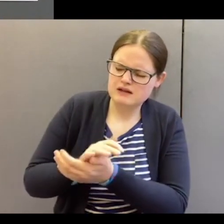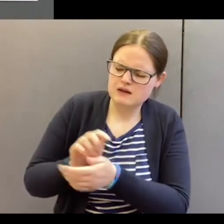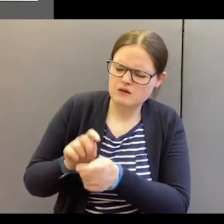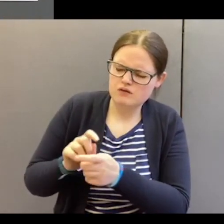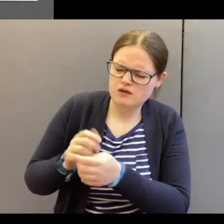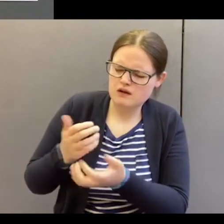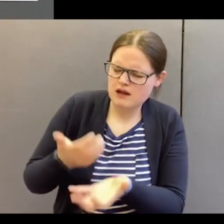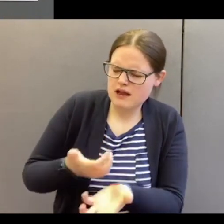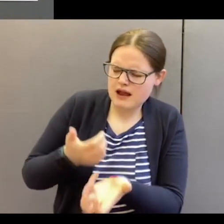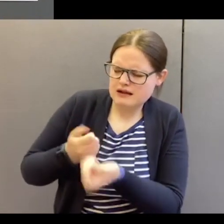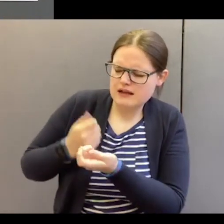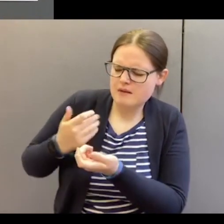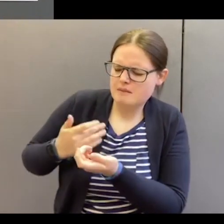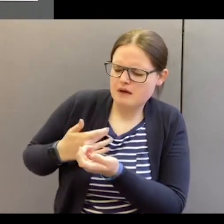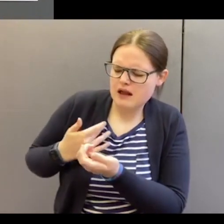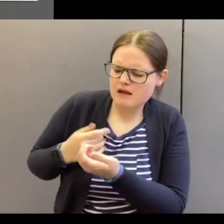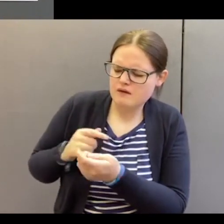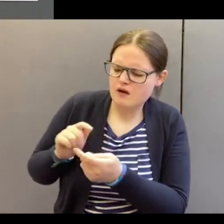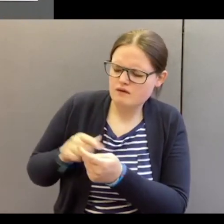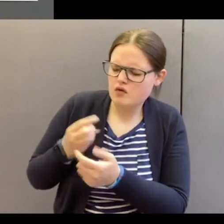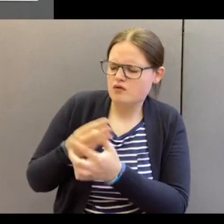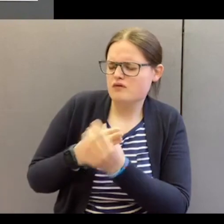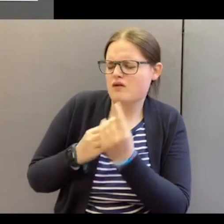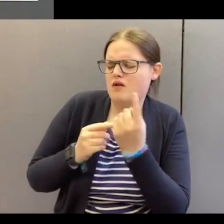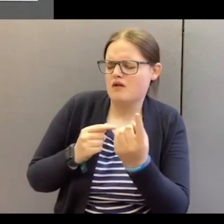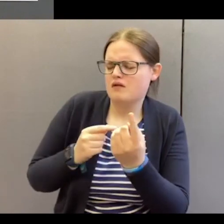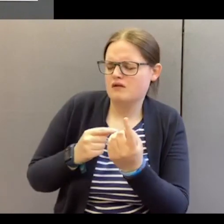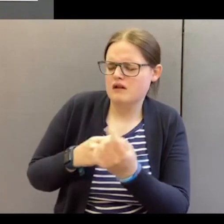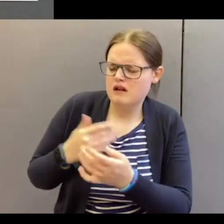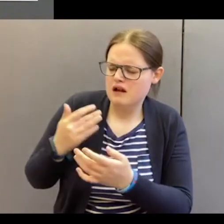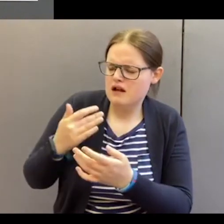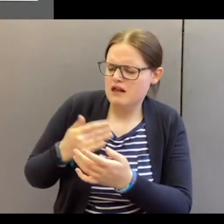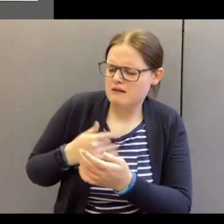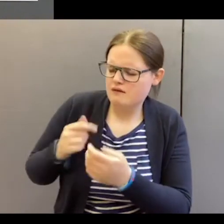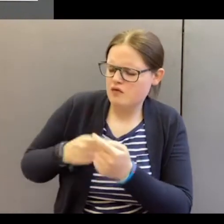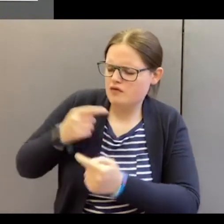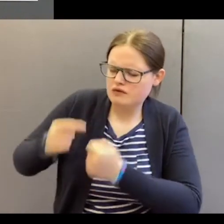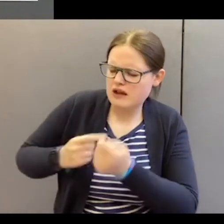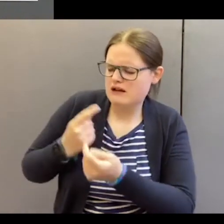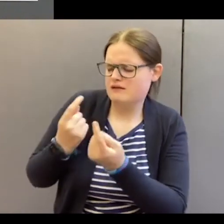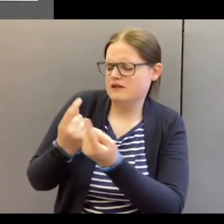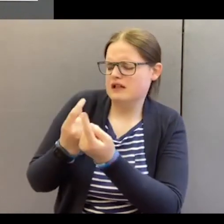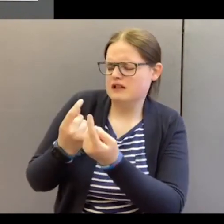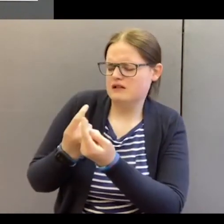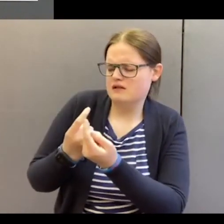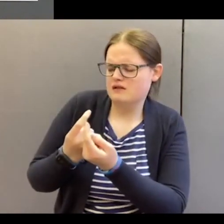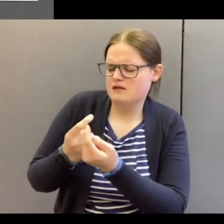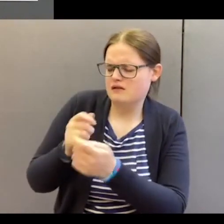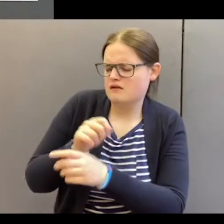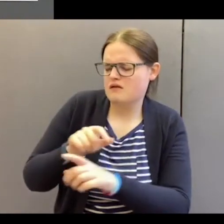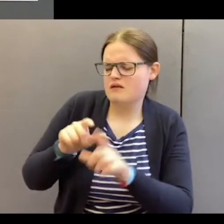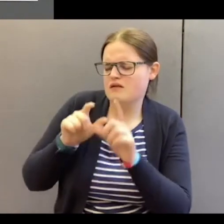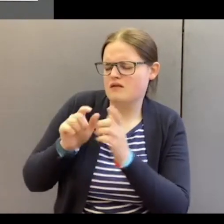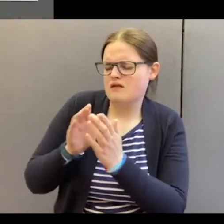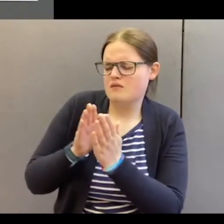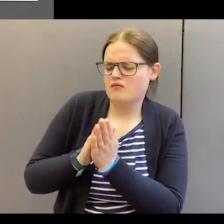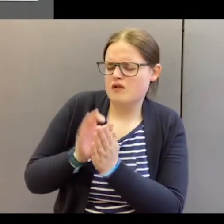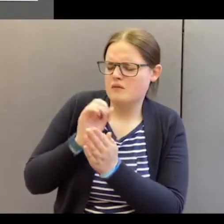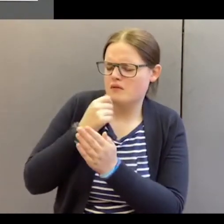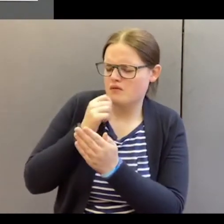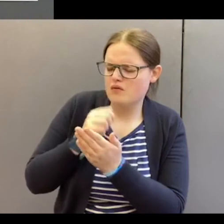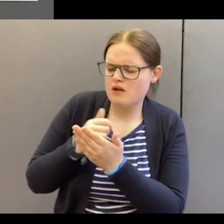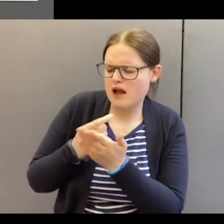life, living for God, living for eternity, and, oh Lord, we pray it may be so,